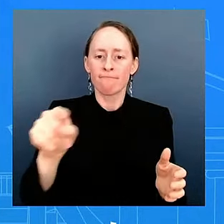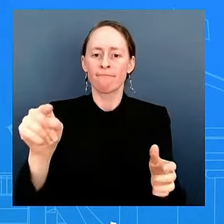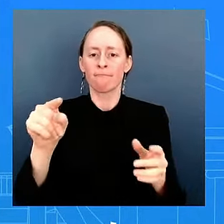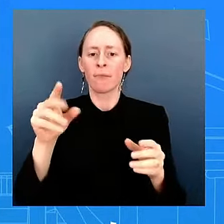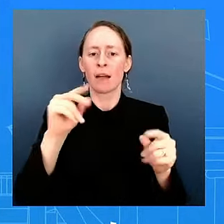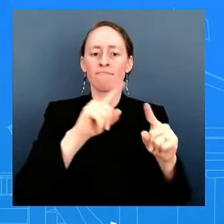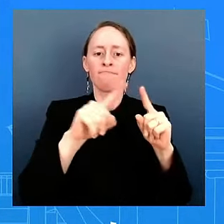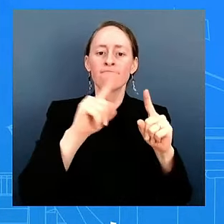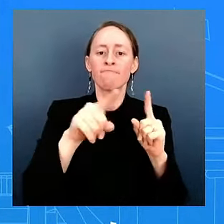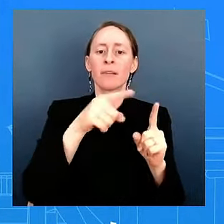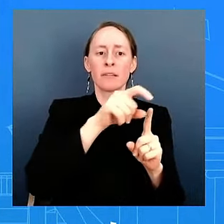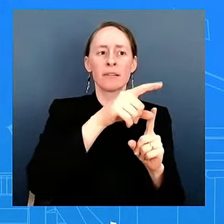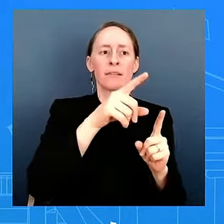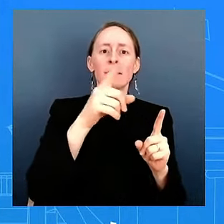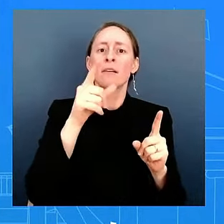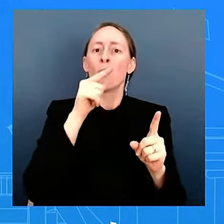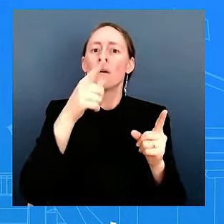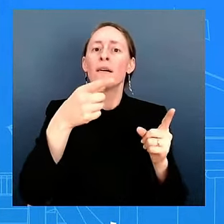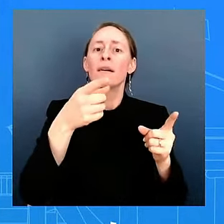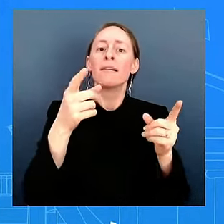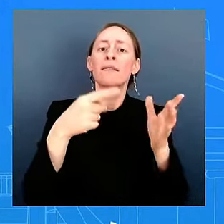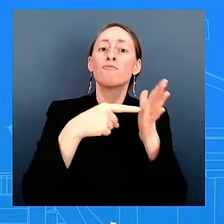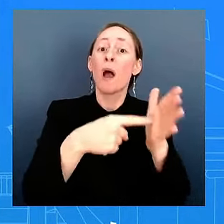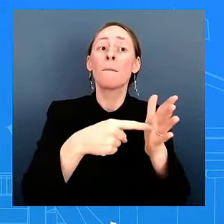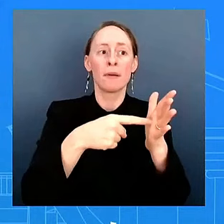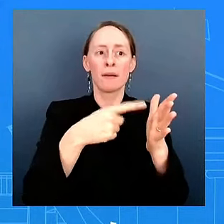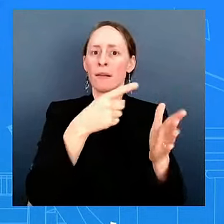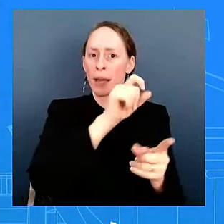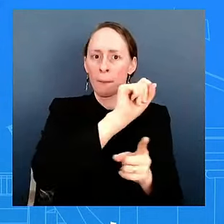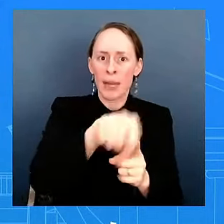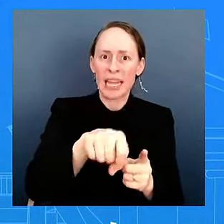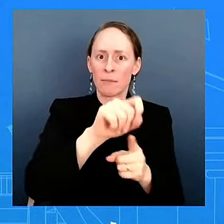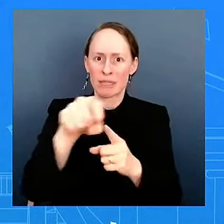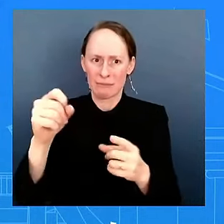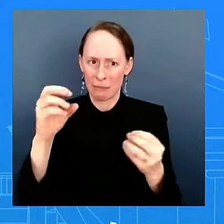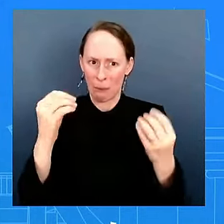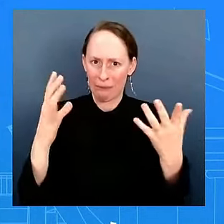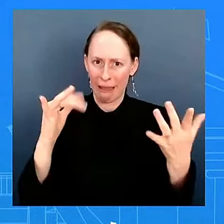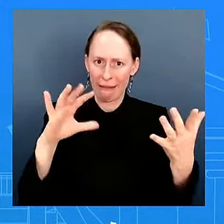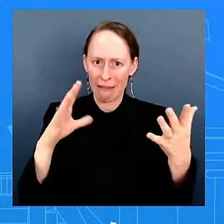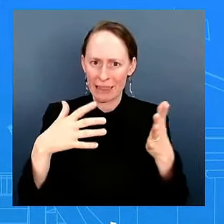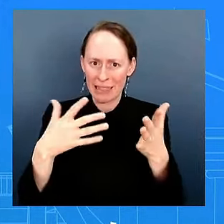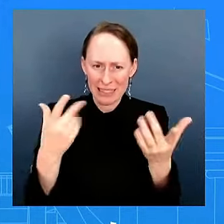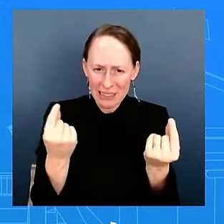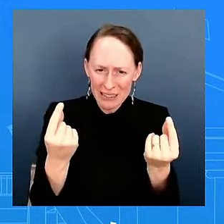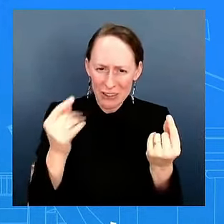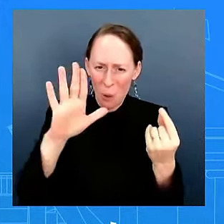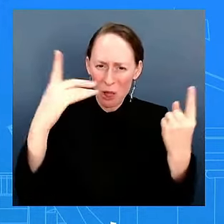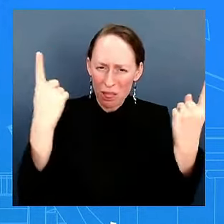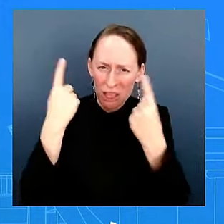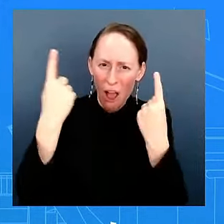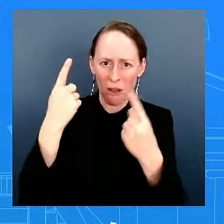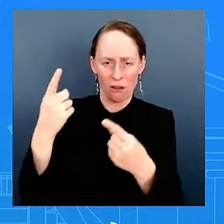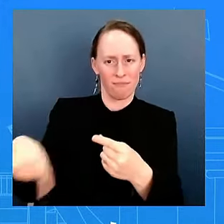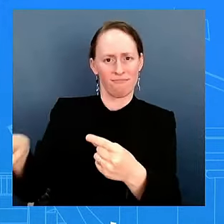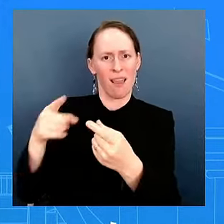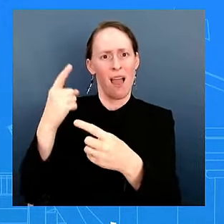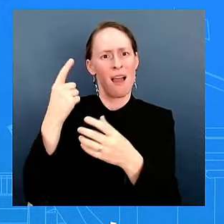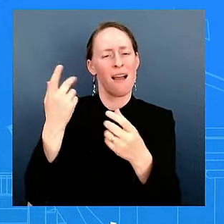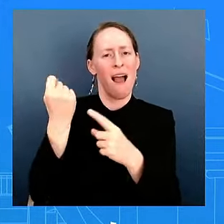Does the White House understand, or what is their response to that frustration? Look, I'm not going to read out any private